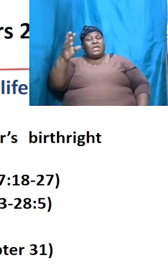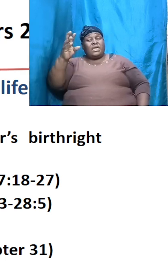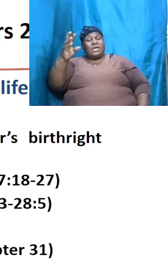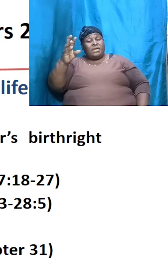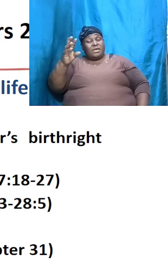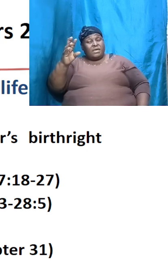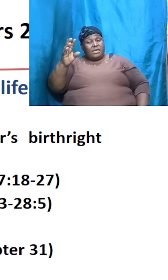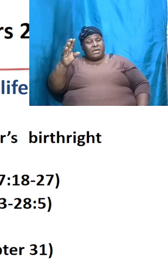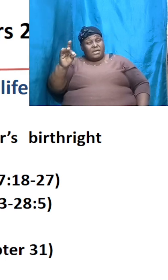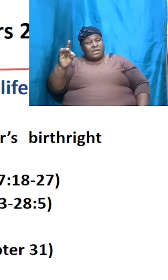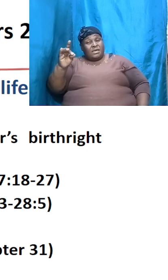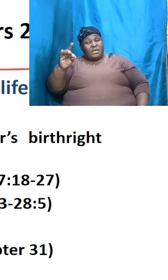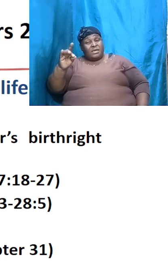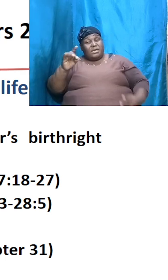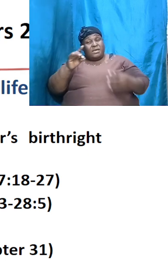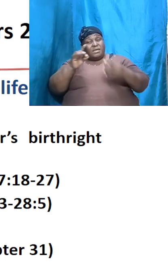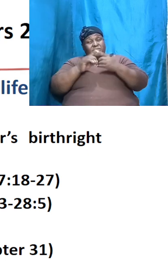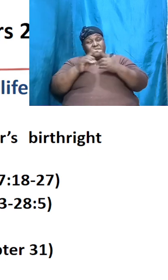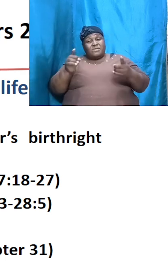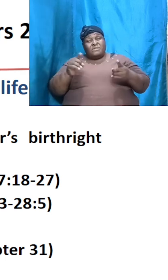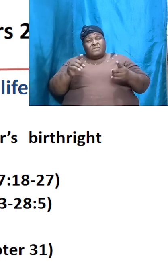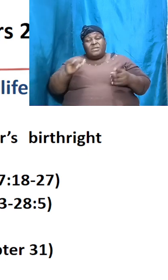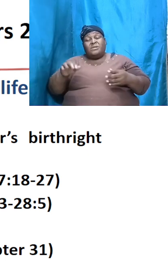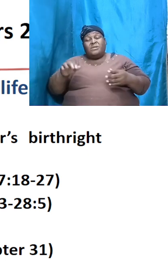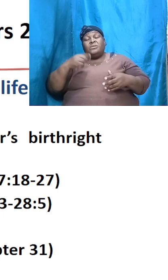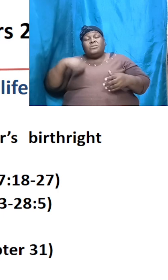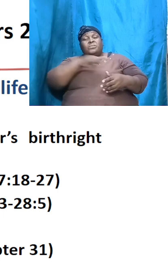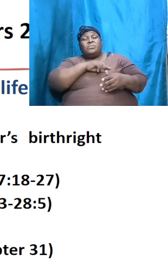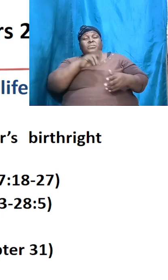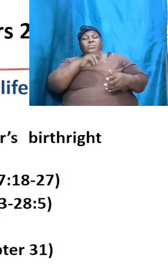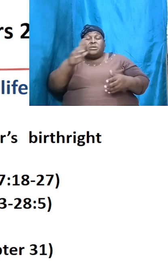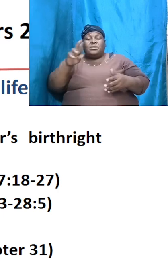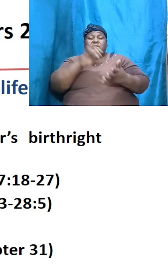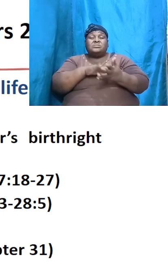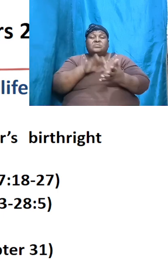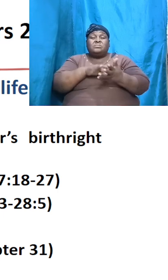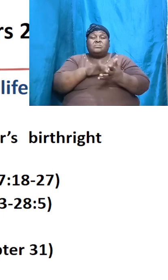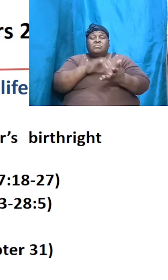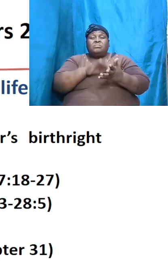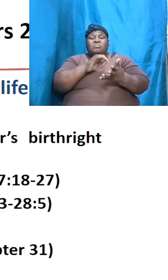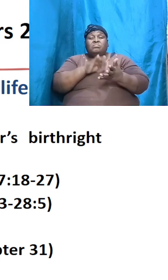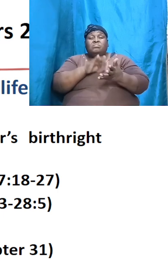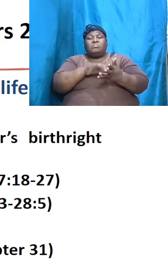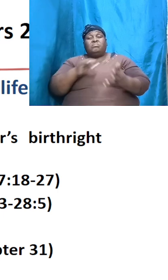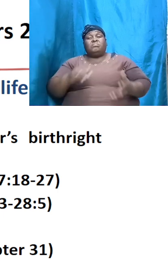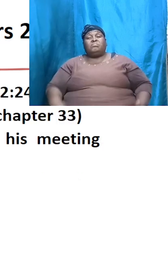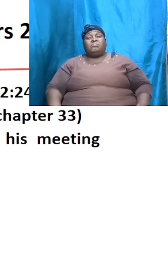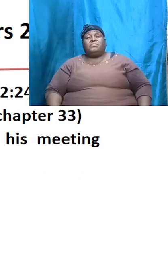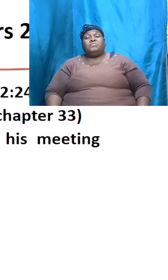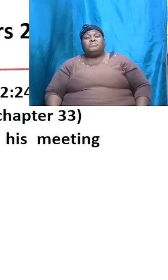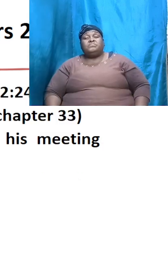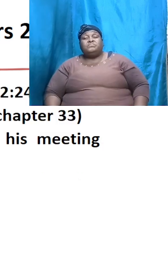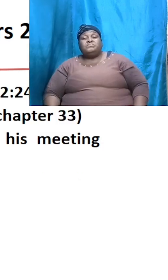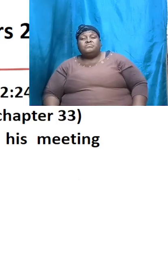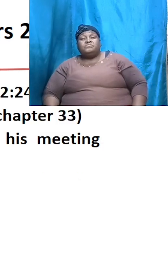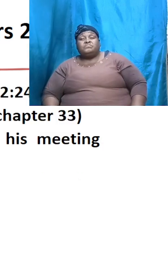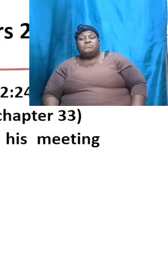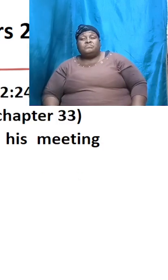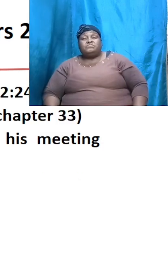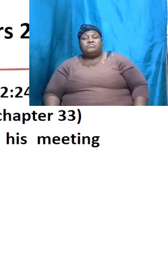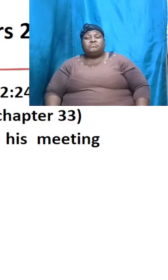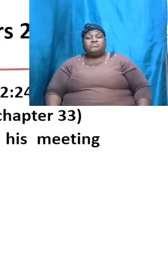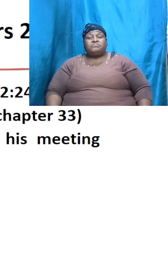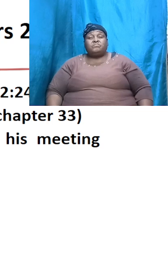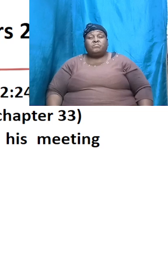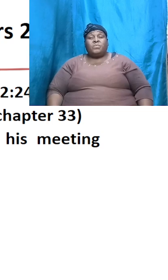ourselves and make sure that we have things properly lined up all right